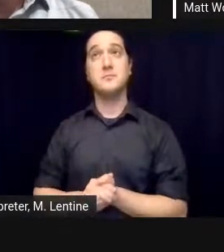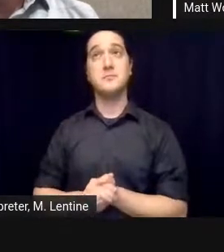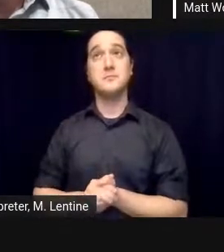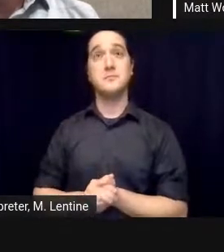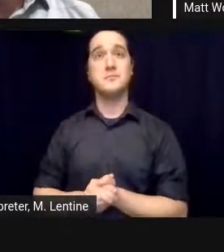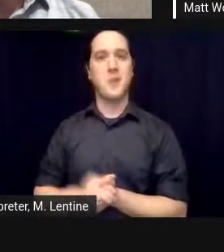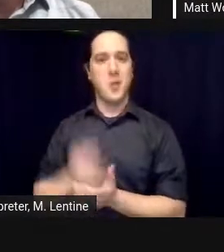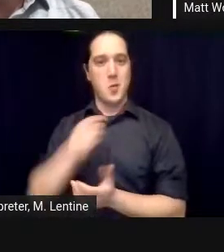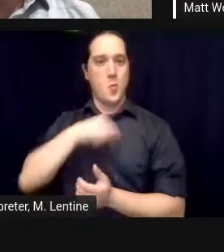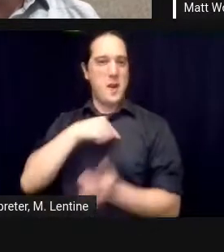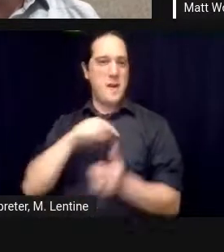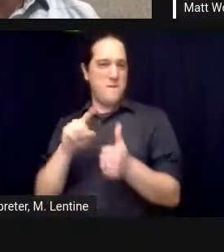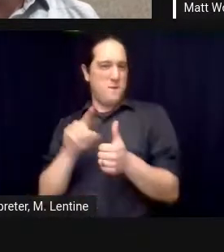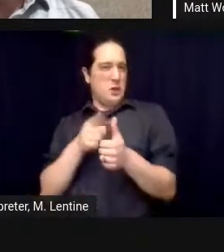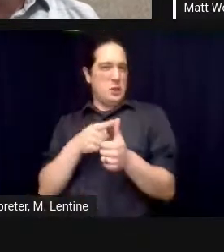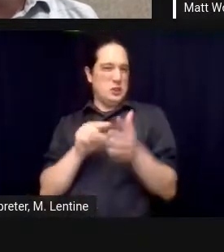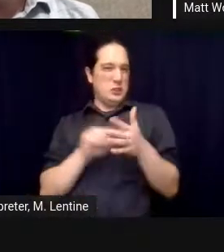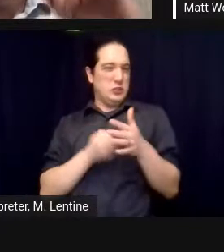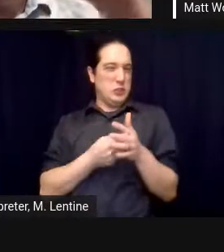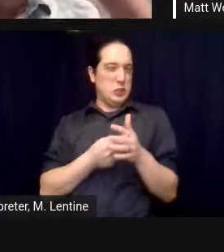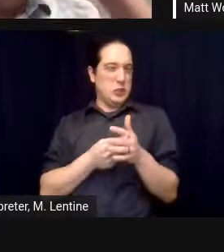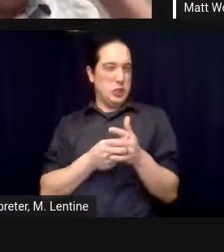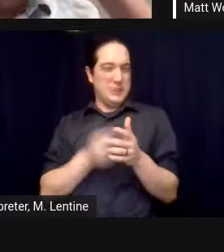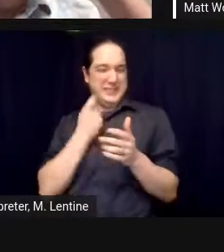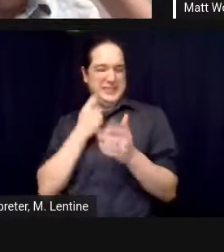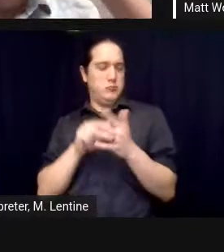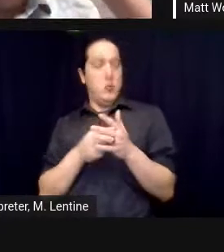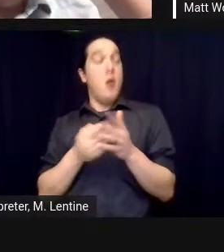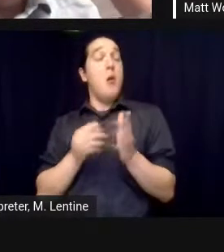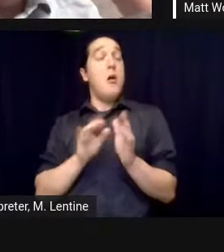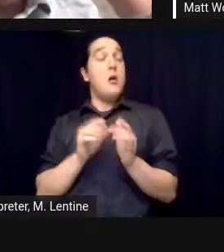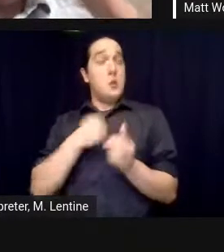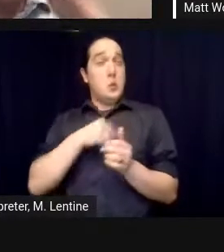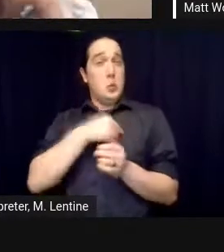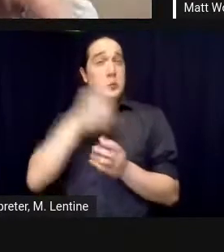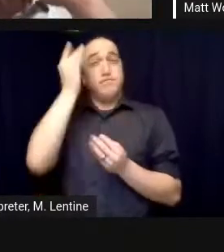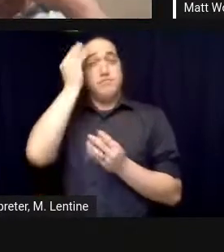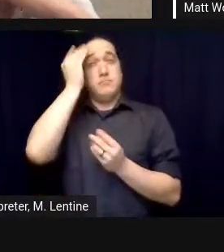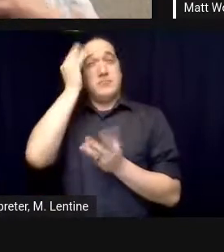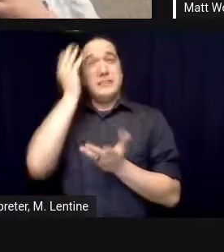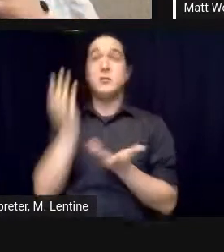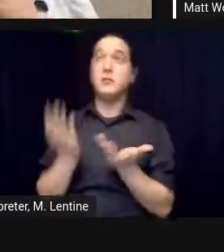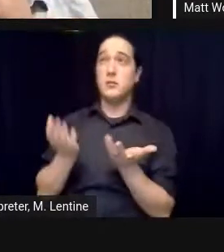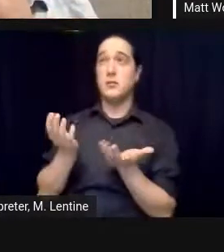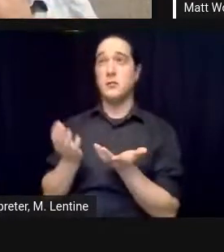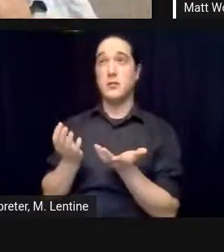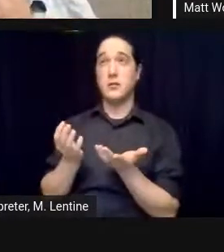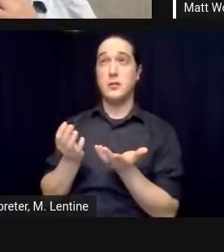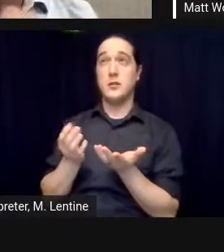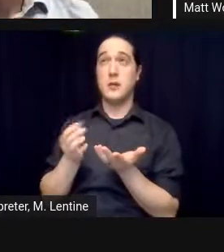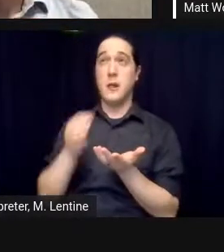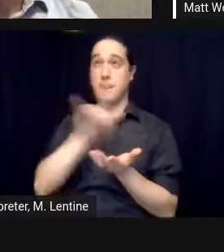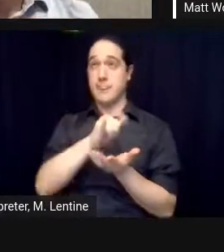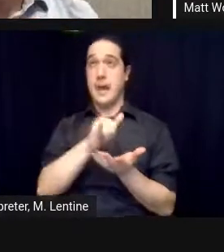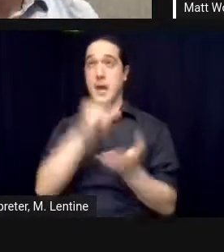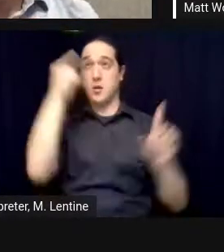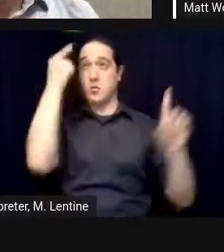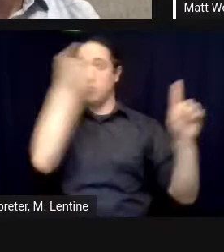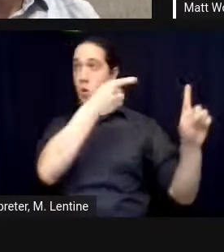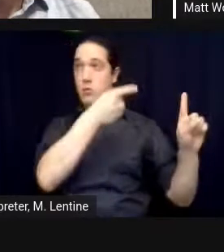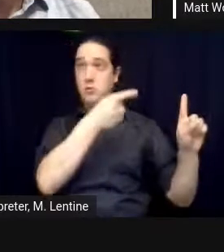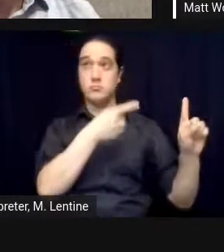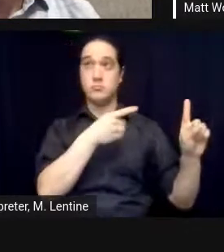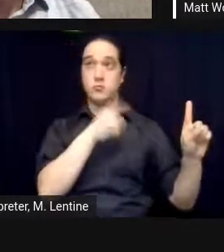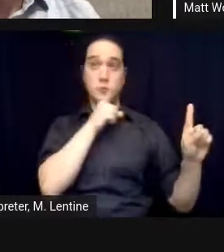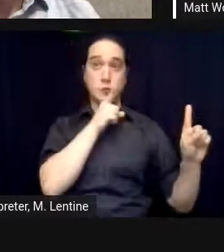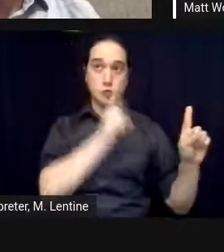scientists and engineers to say is it even doable to think about making a mini biosphere that would be materially